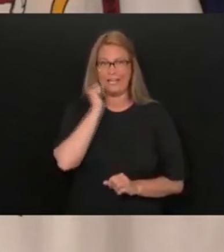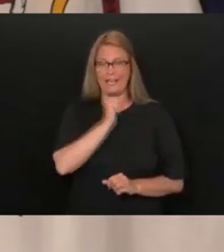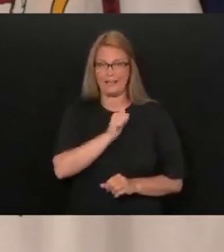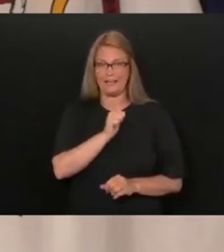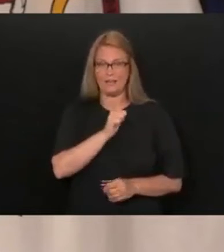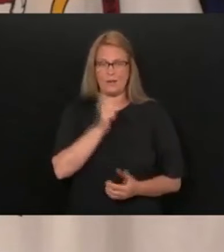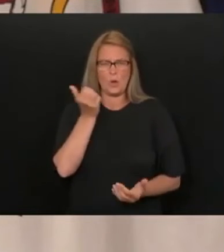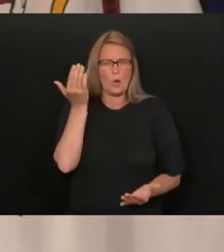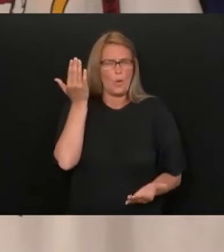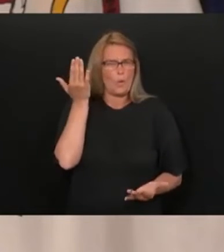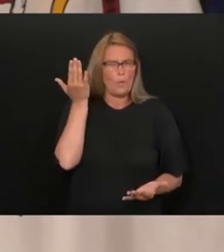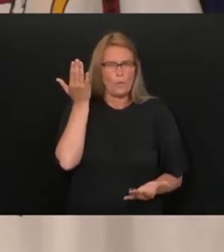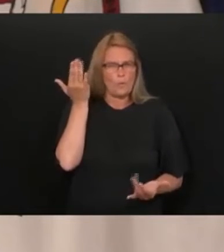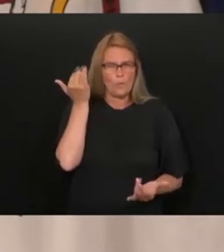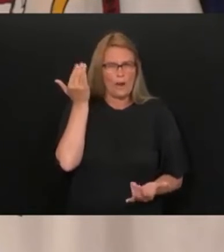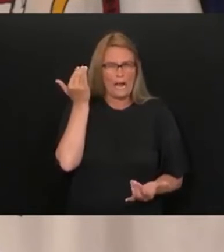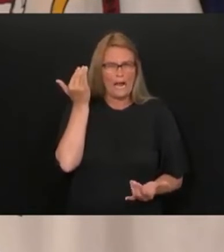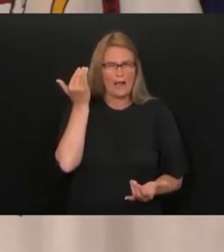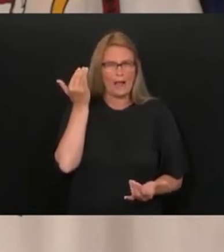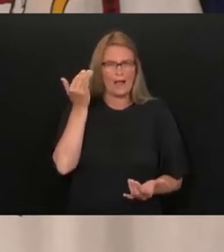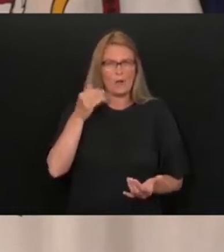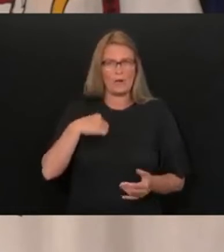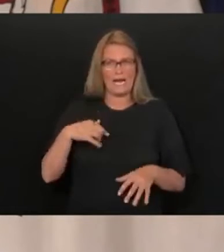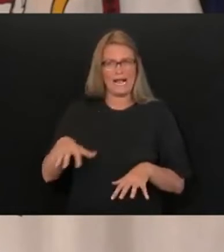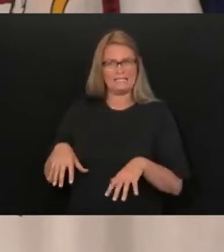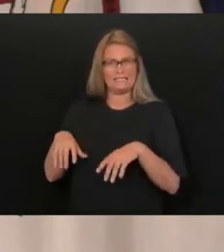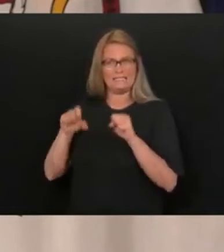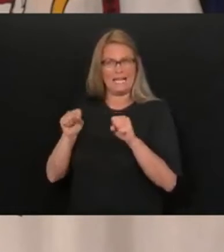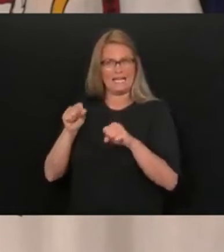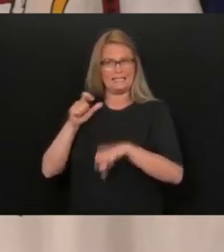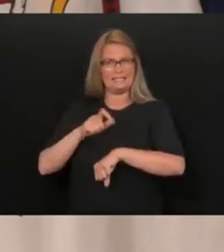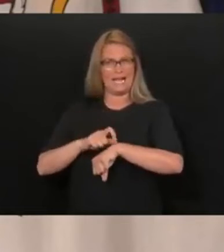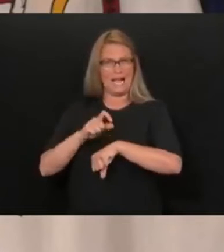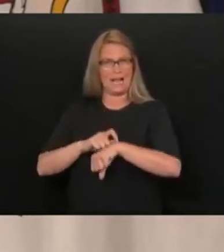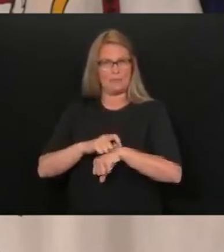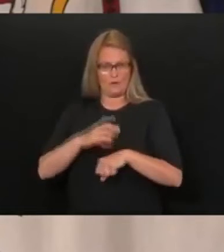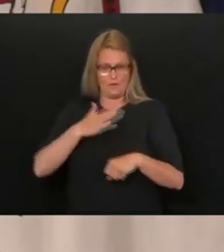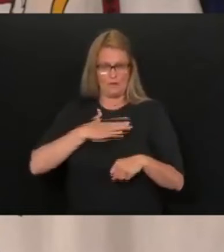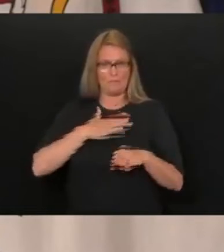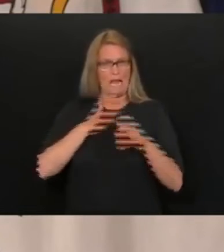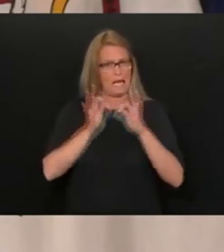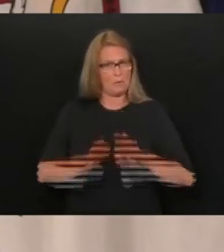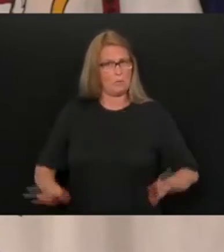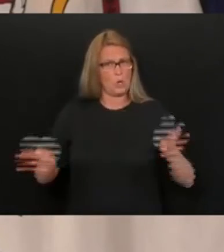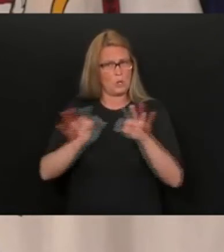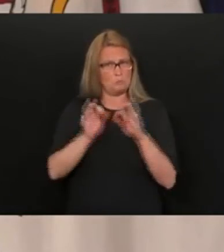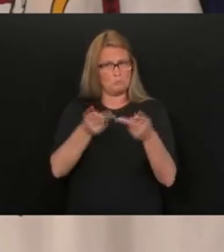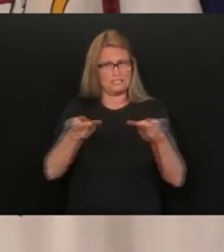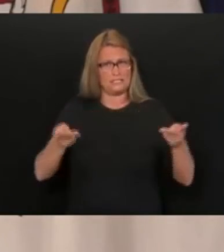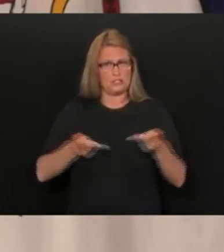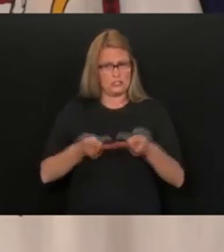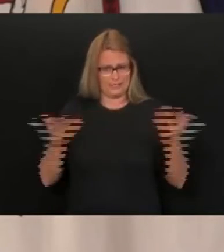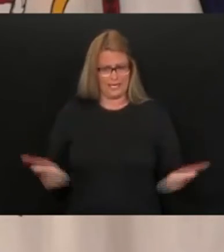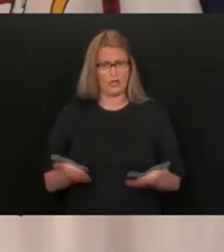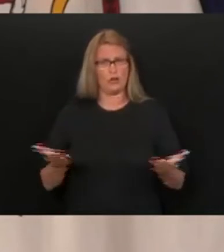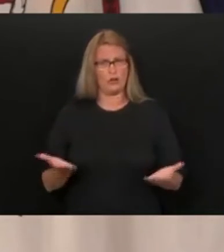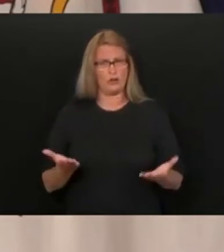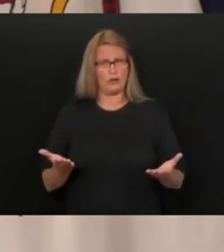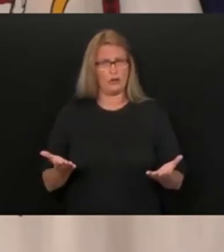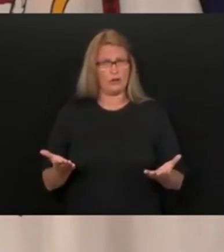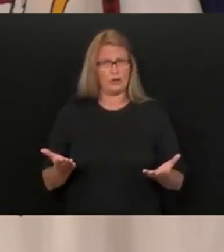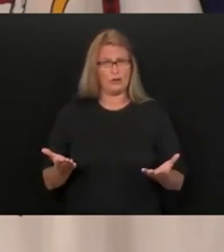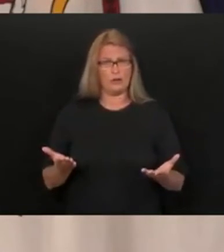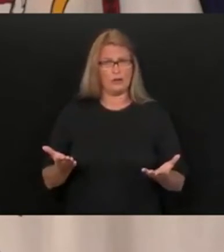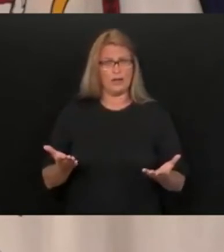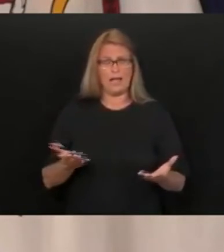why in the world would I be taking time away from what I'm trying to take care of here, considering all those